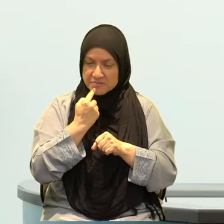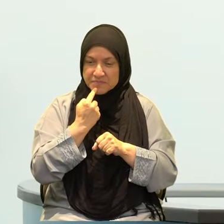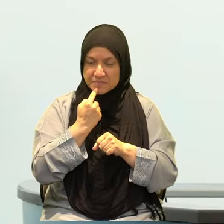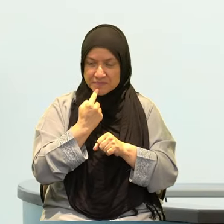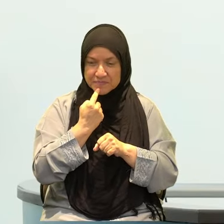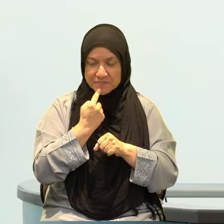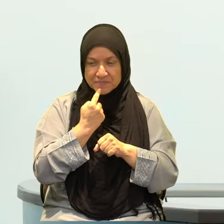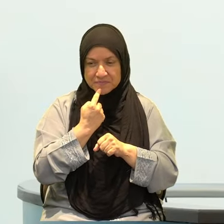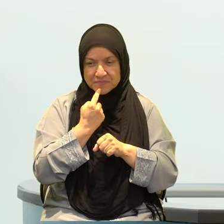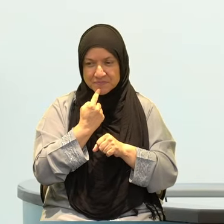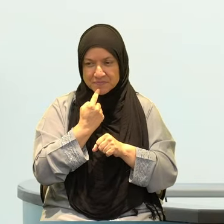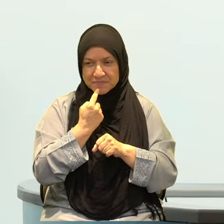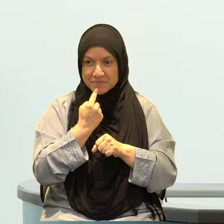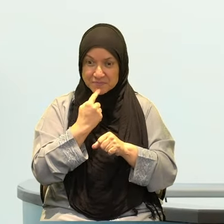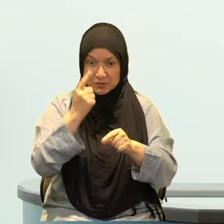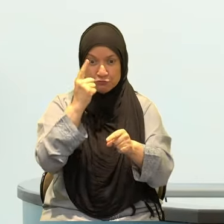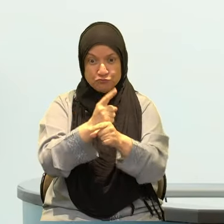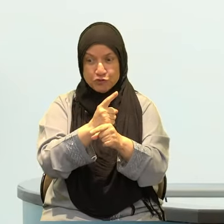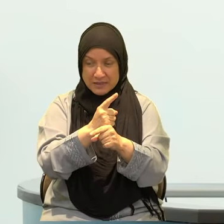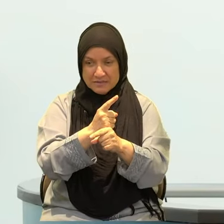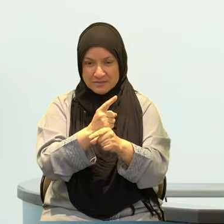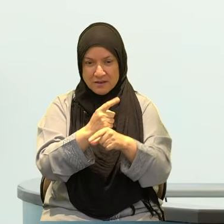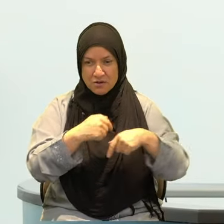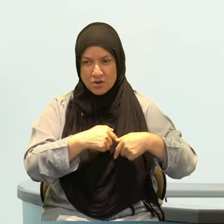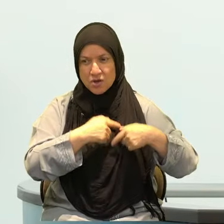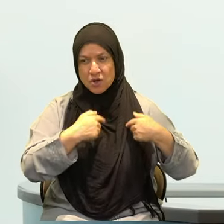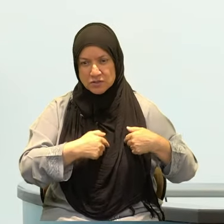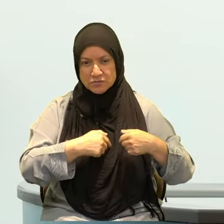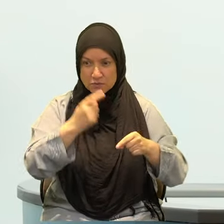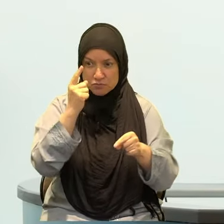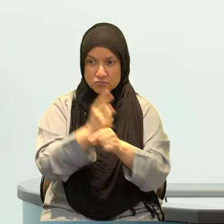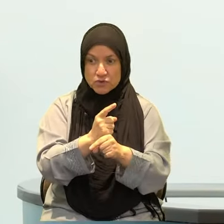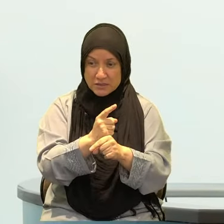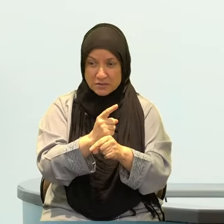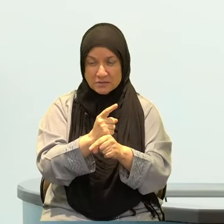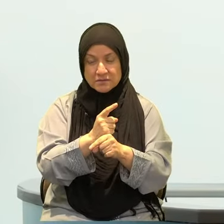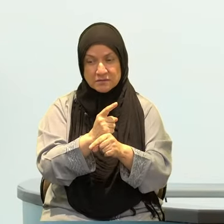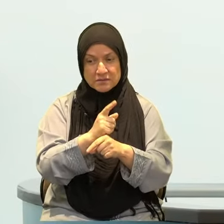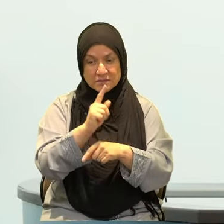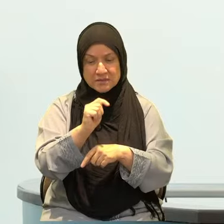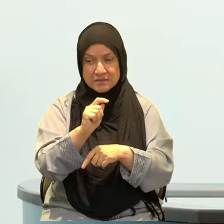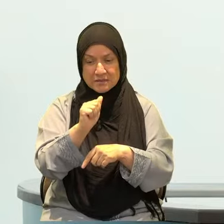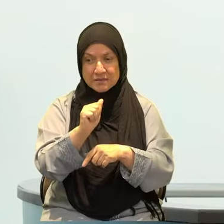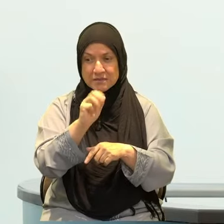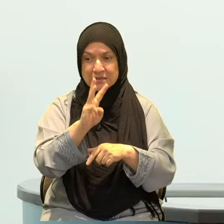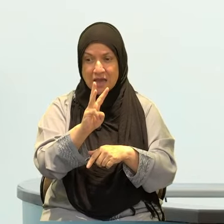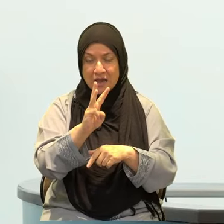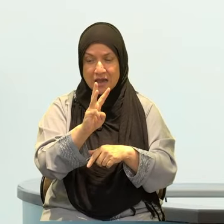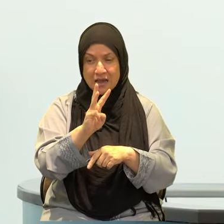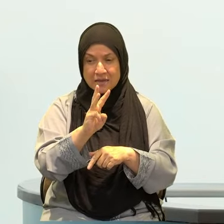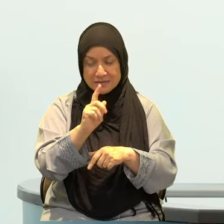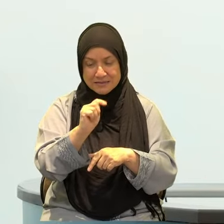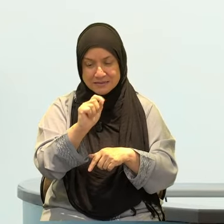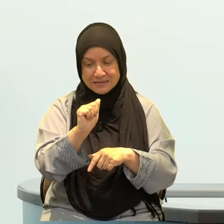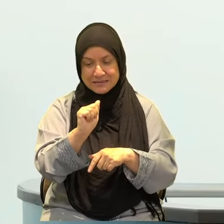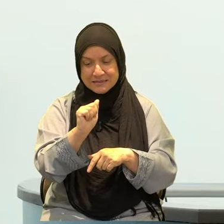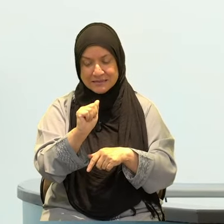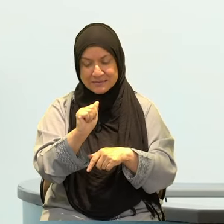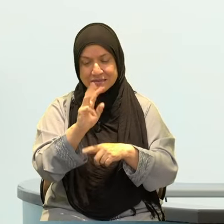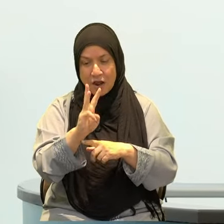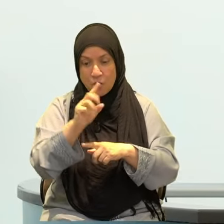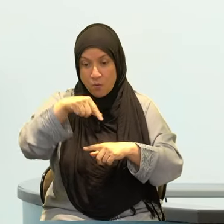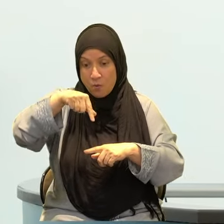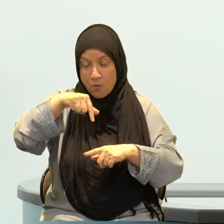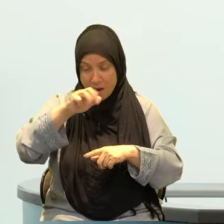use what he blessed us with to please him and forgive us for the times that we use what he blessed us with to disobey him